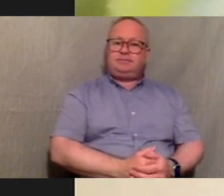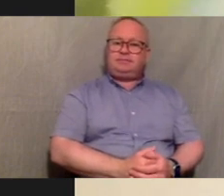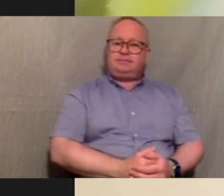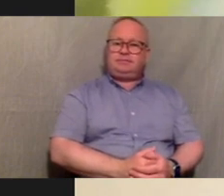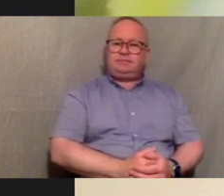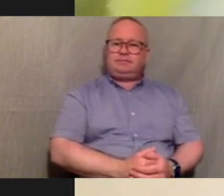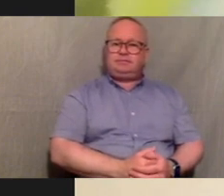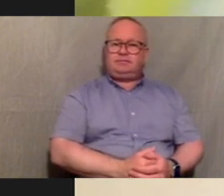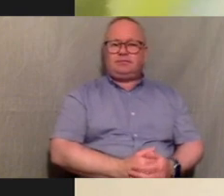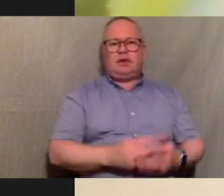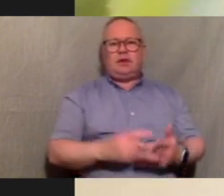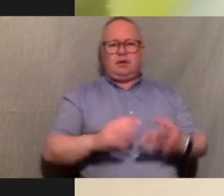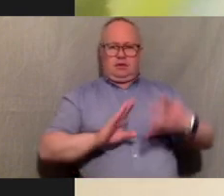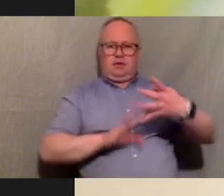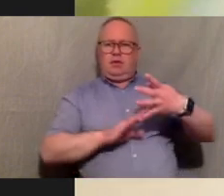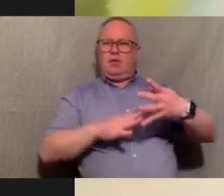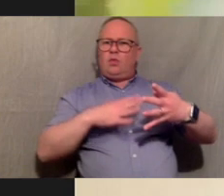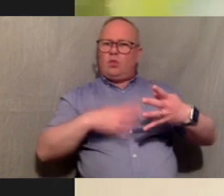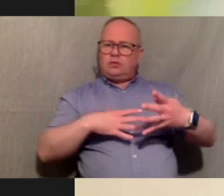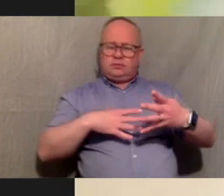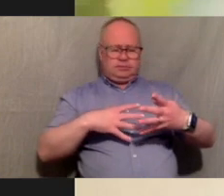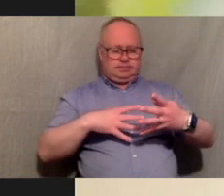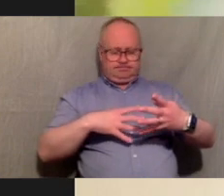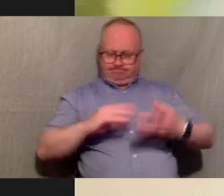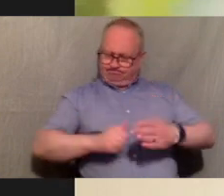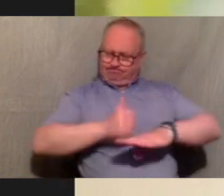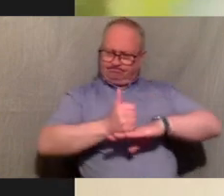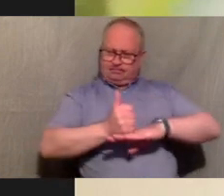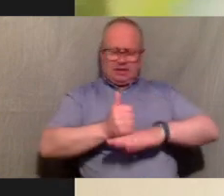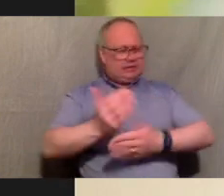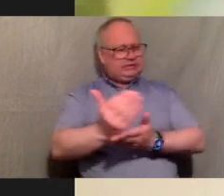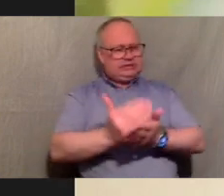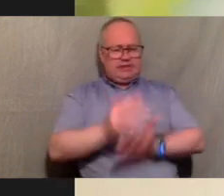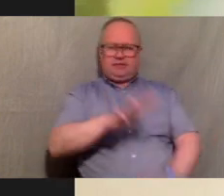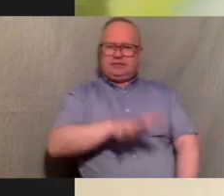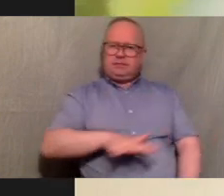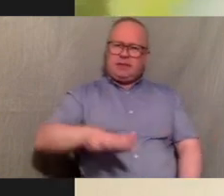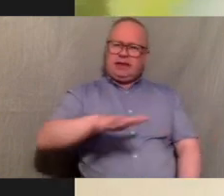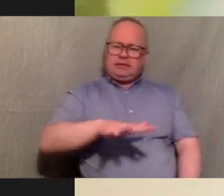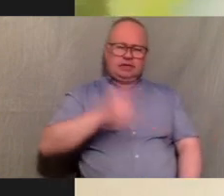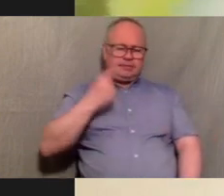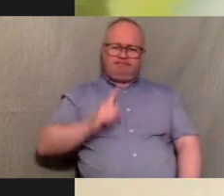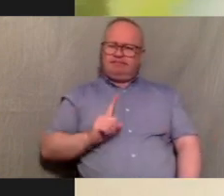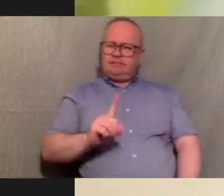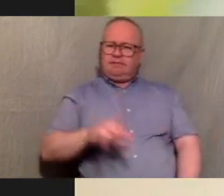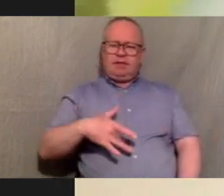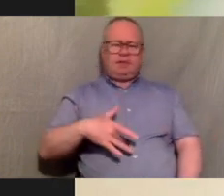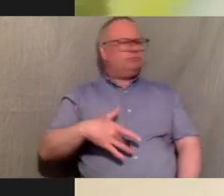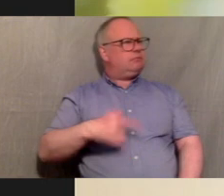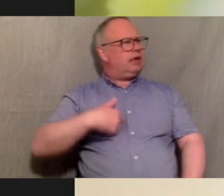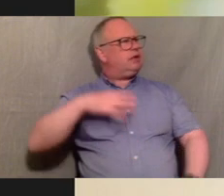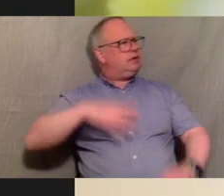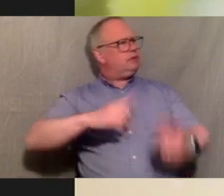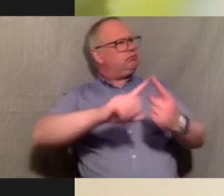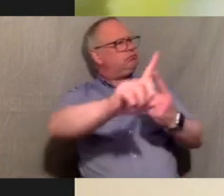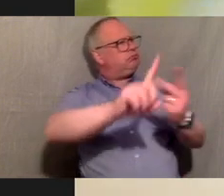and express their needs and how they feel their needs are being met within the uk and things that they feel like they would need for like even the local